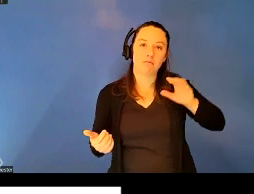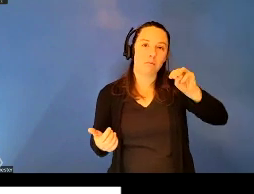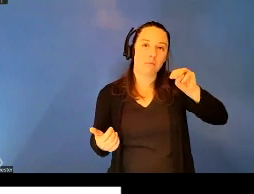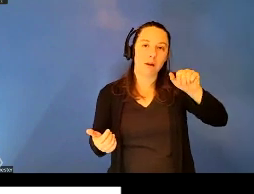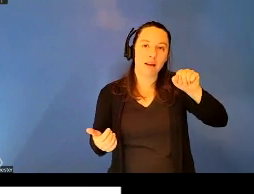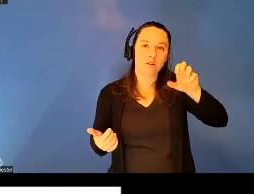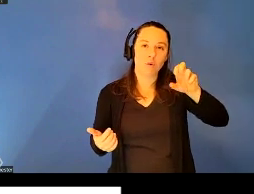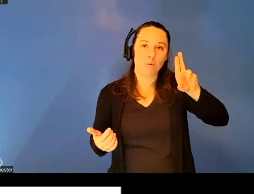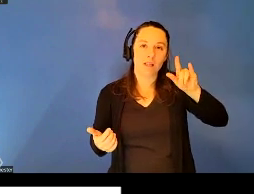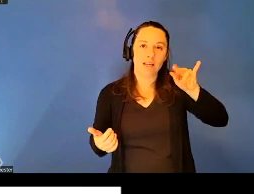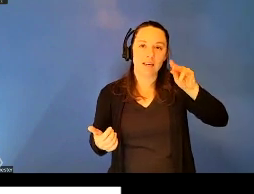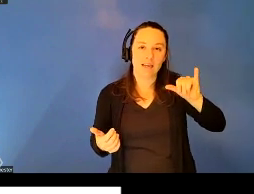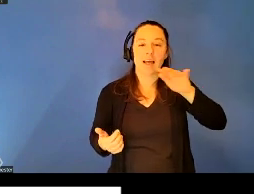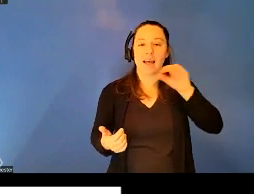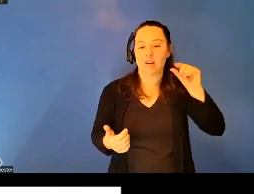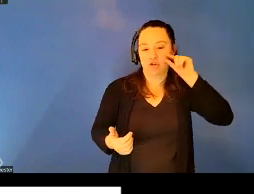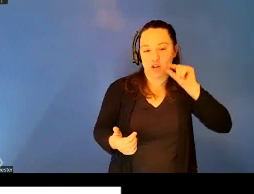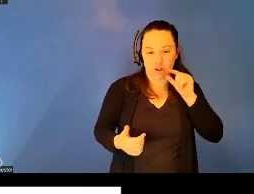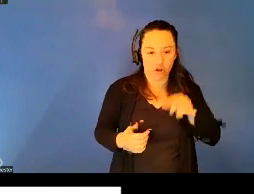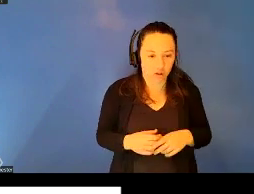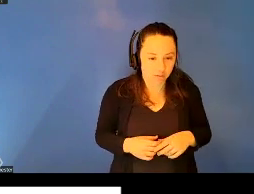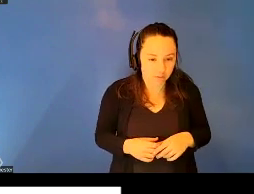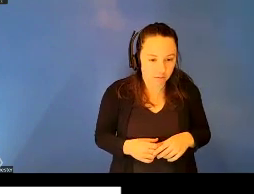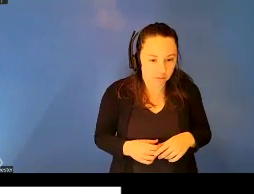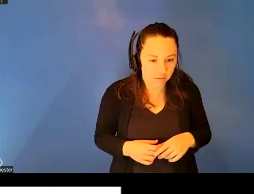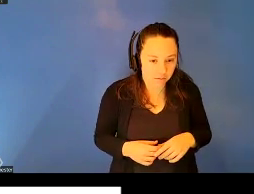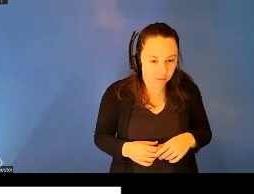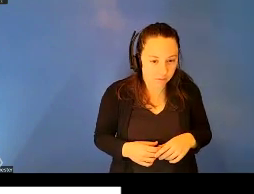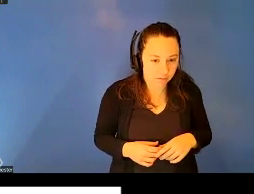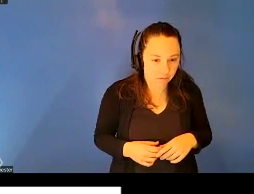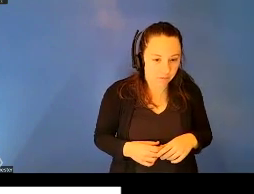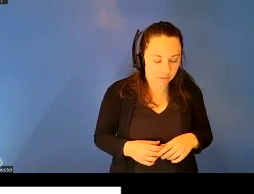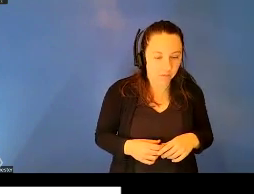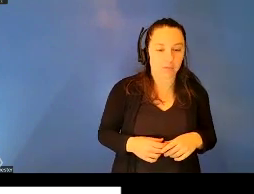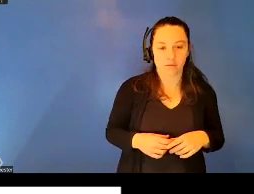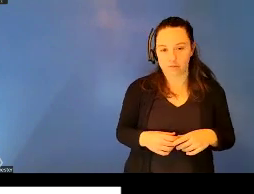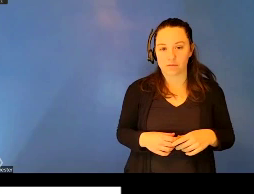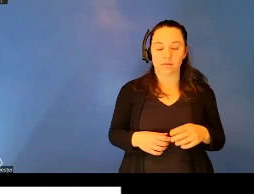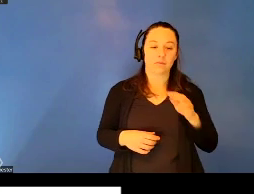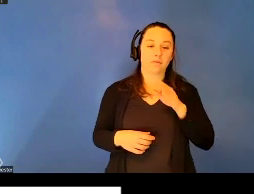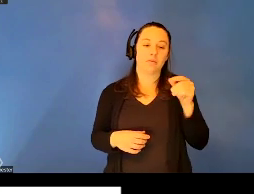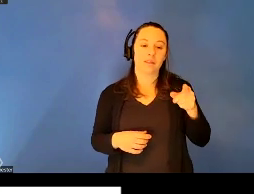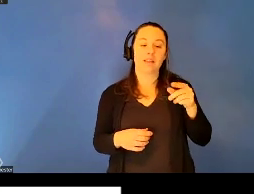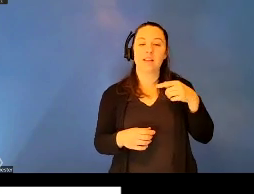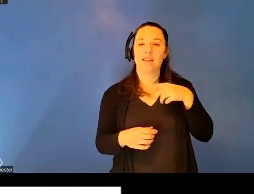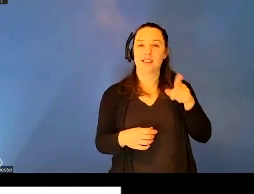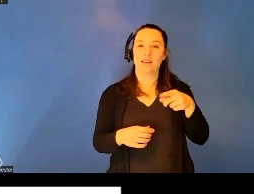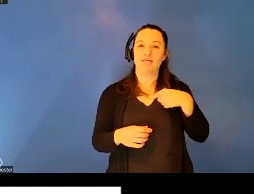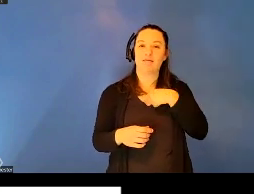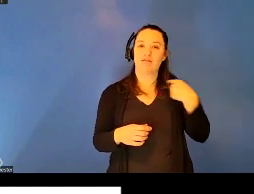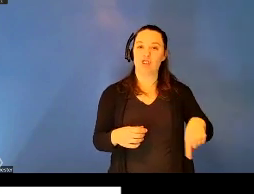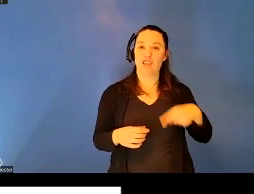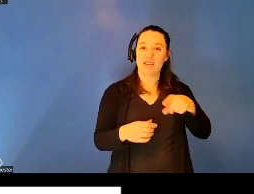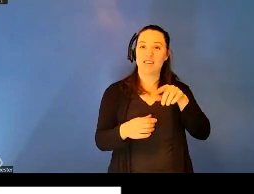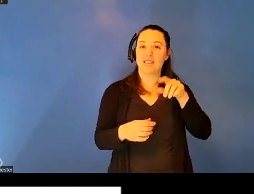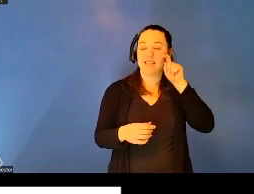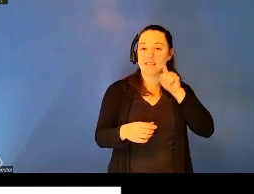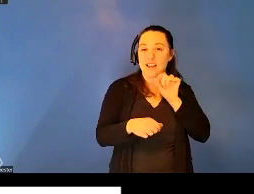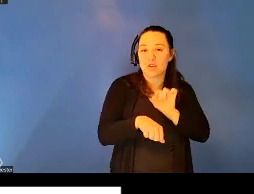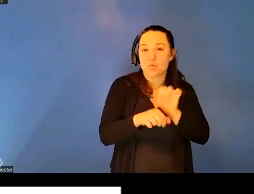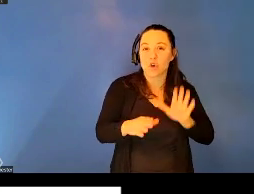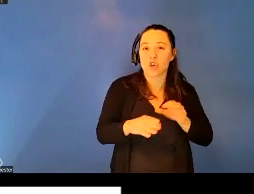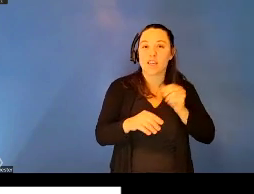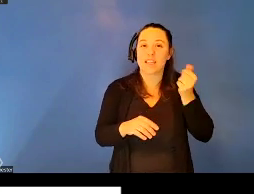According to Sucheta Mazumdar and Erica Lee, the presence of Chinese sex workers in the 1870s in California represented a